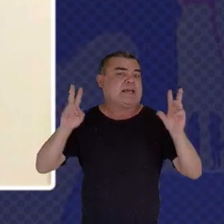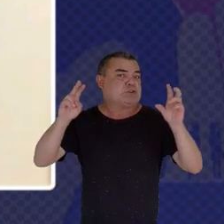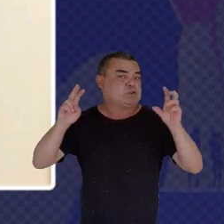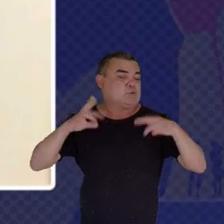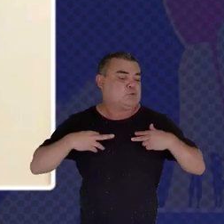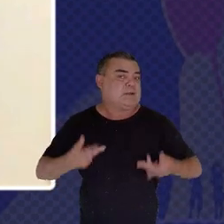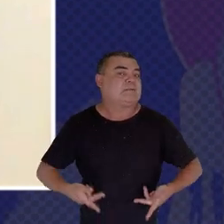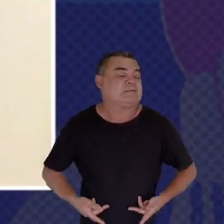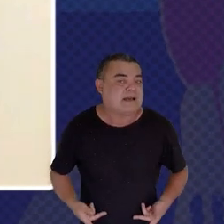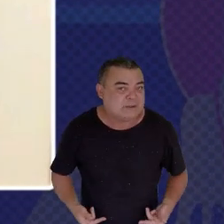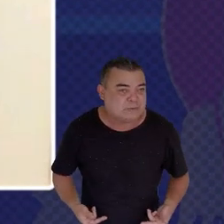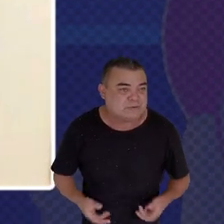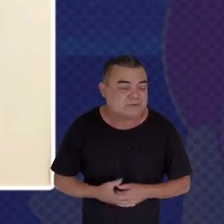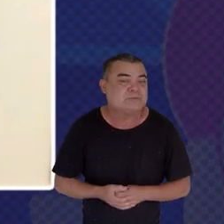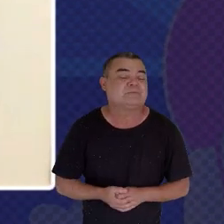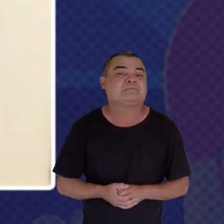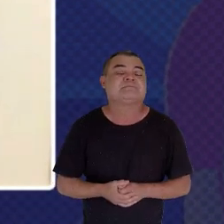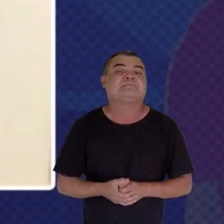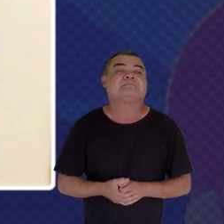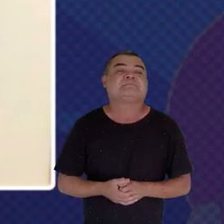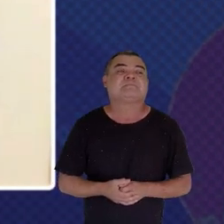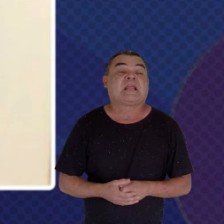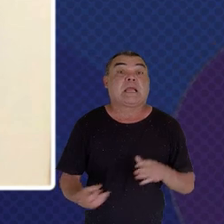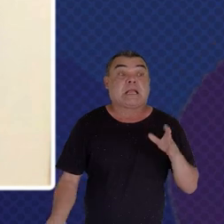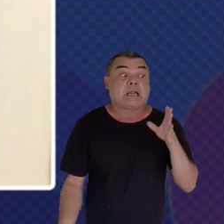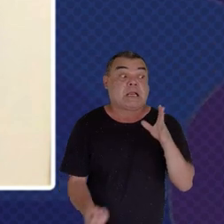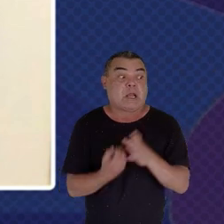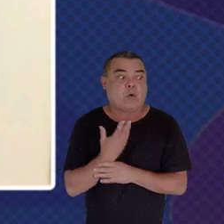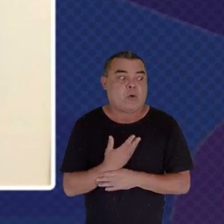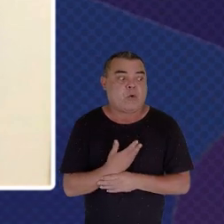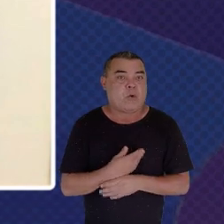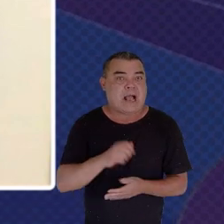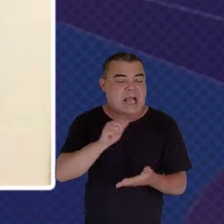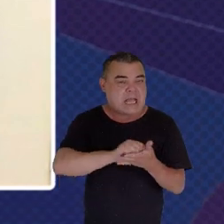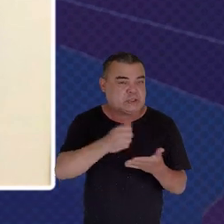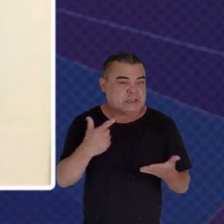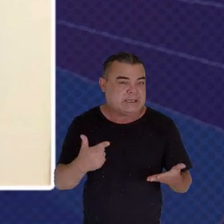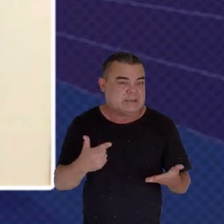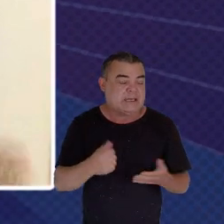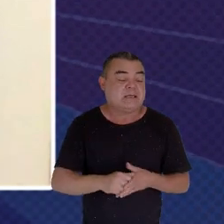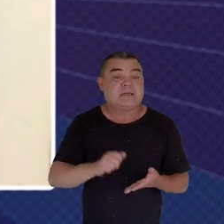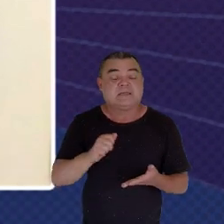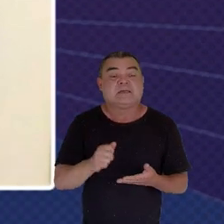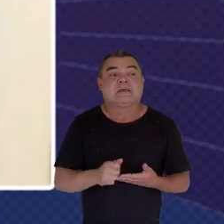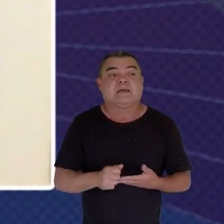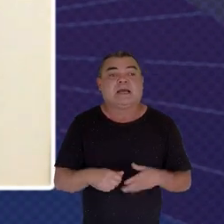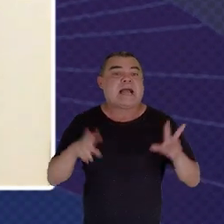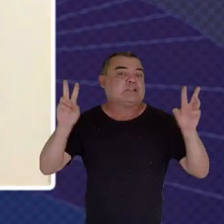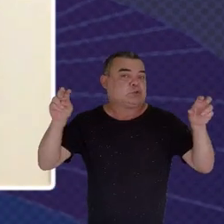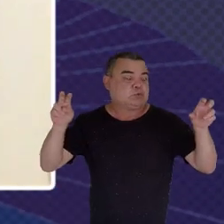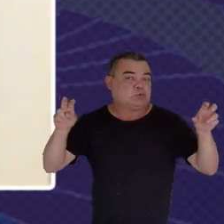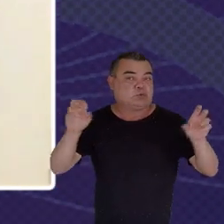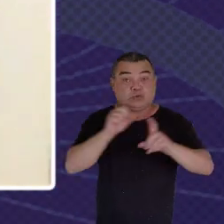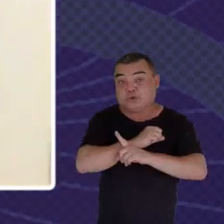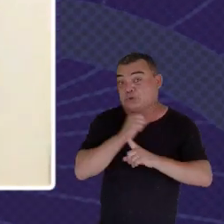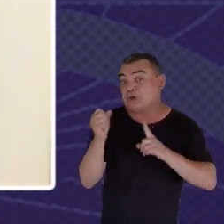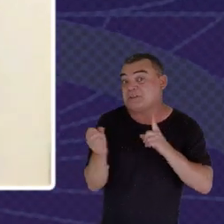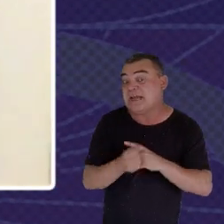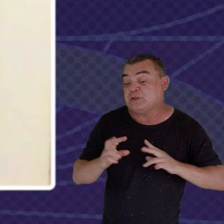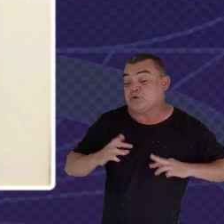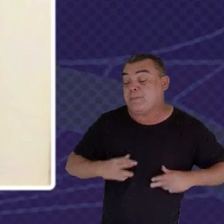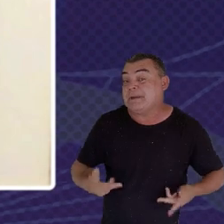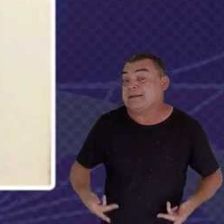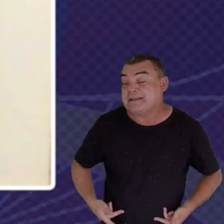created And it was created Because Within government And because of the